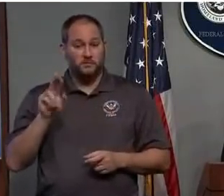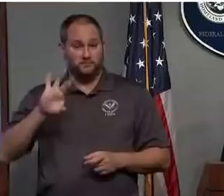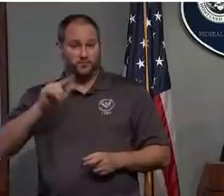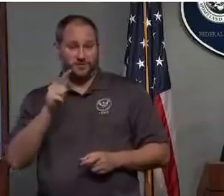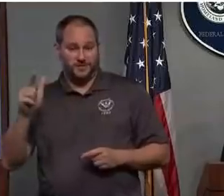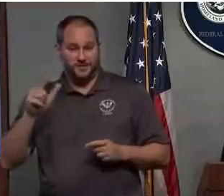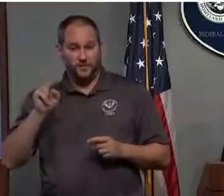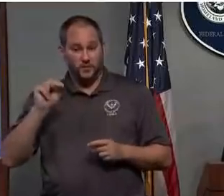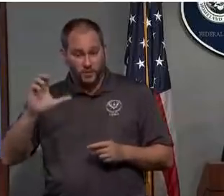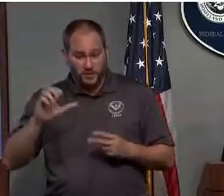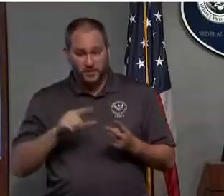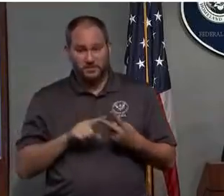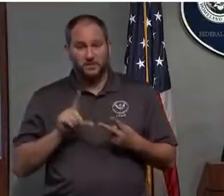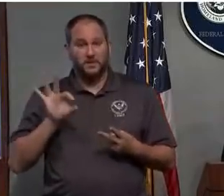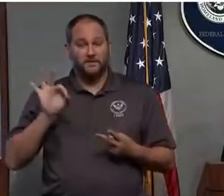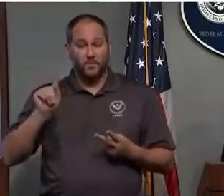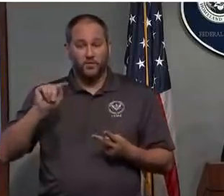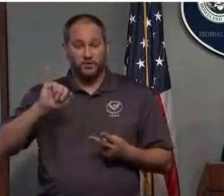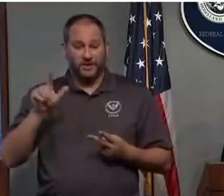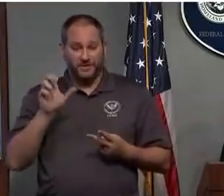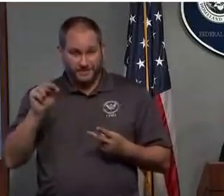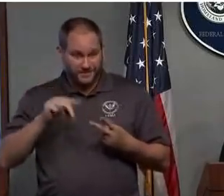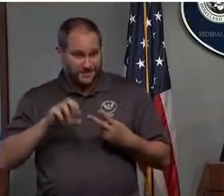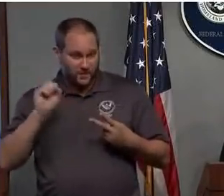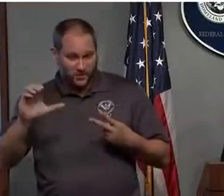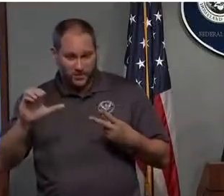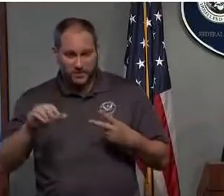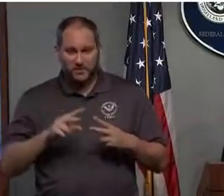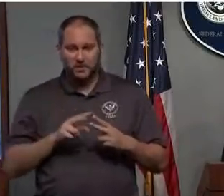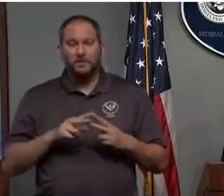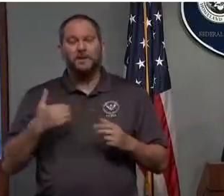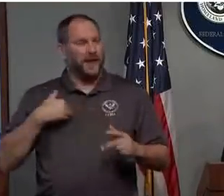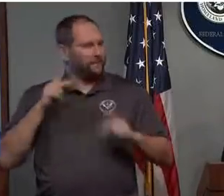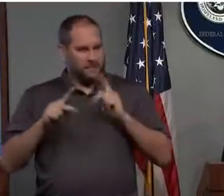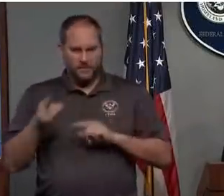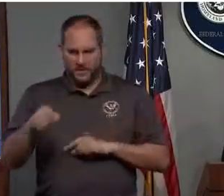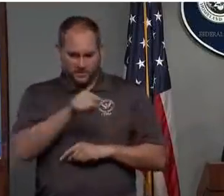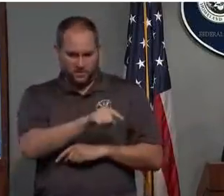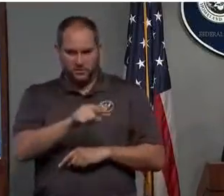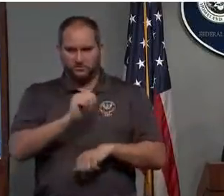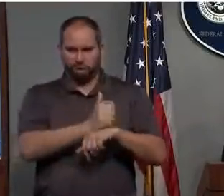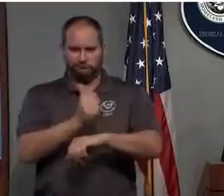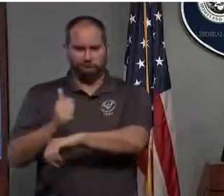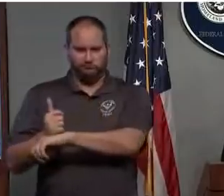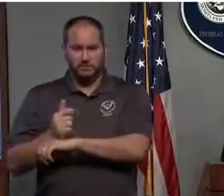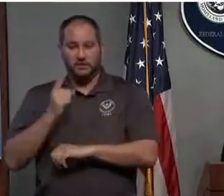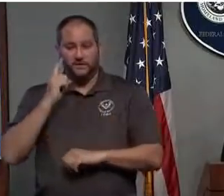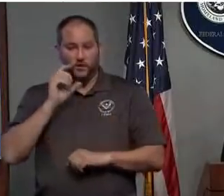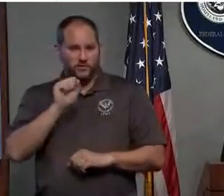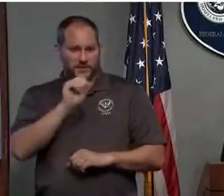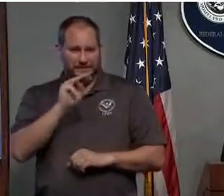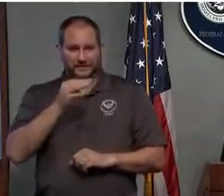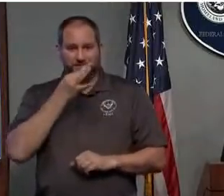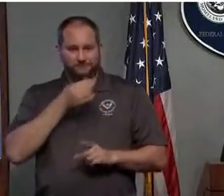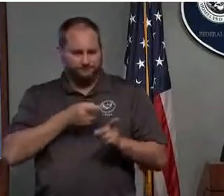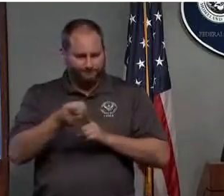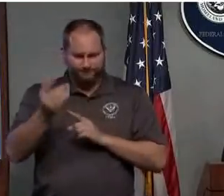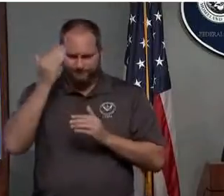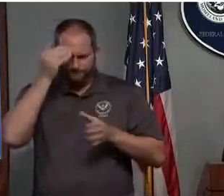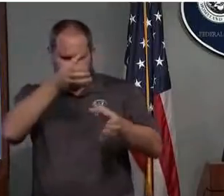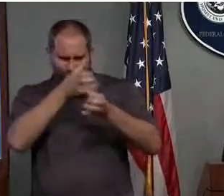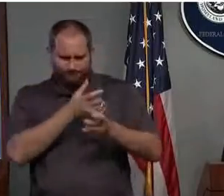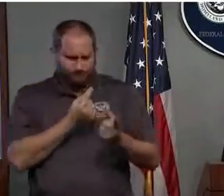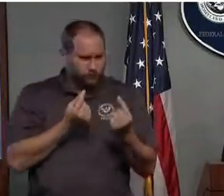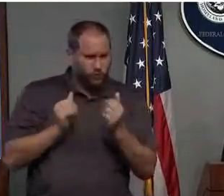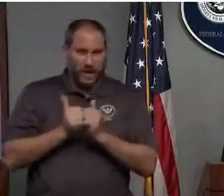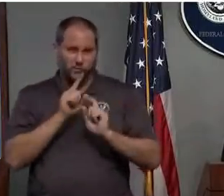Carolina. We have personnel there on both garrisons prepared to offer technical subject matter expertise and respond if necessary. We do not